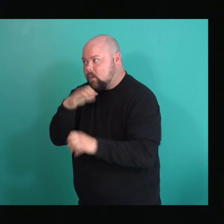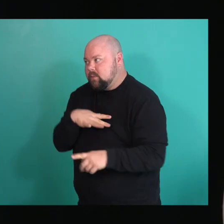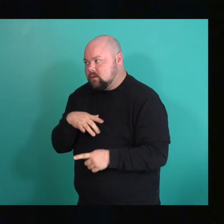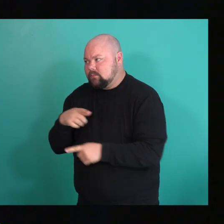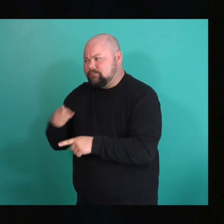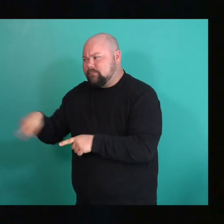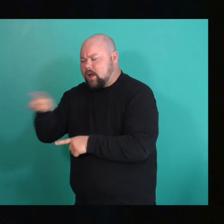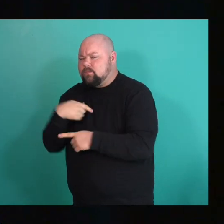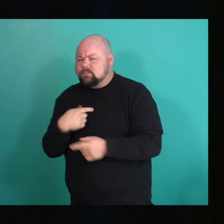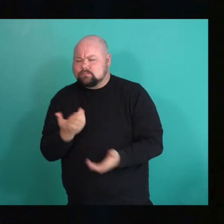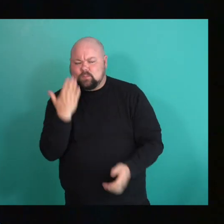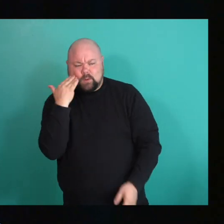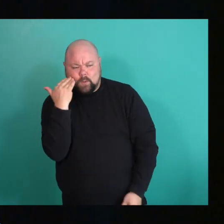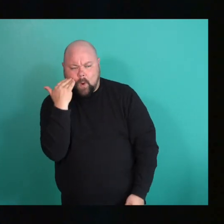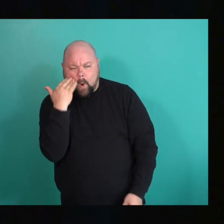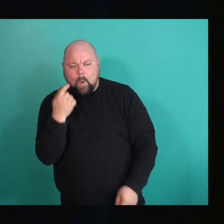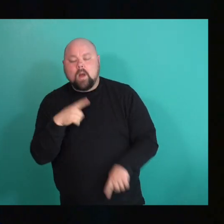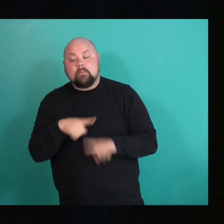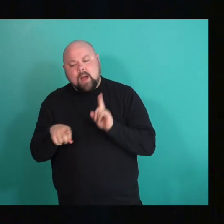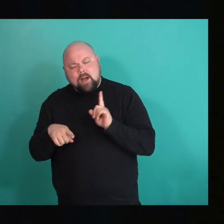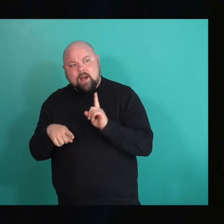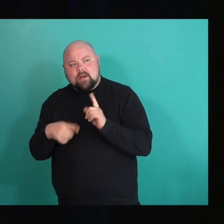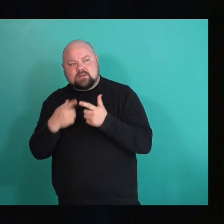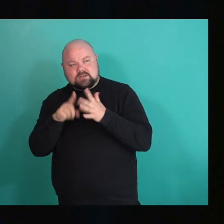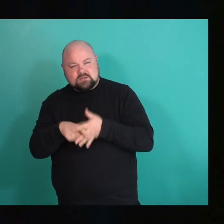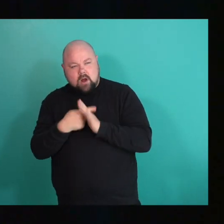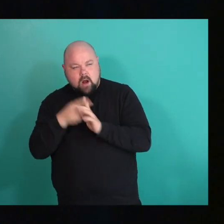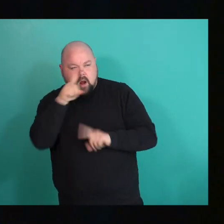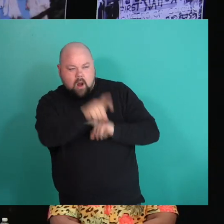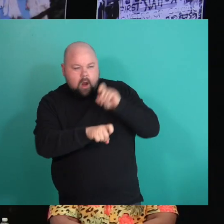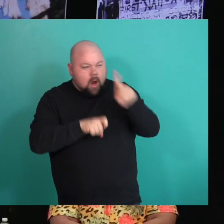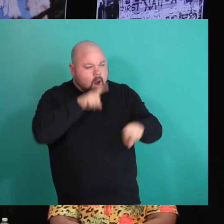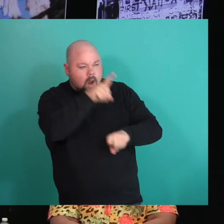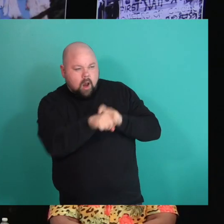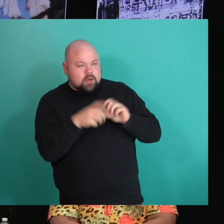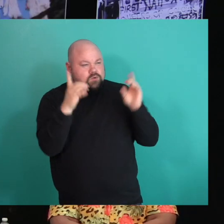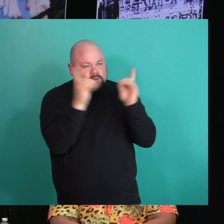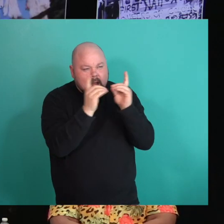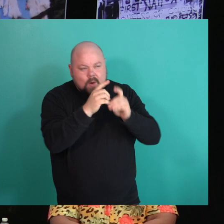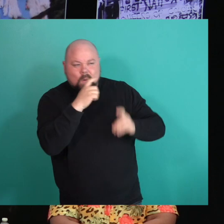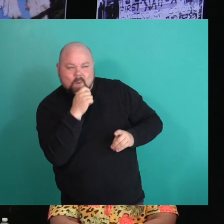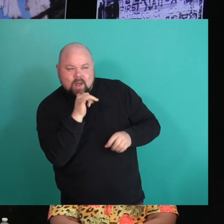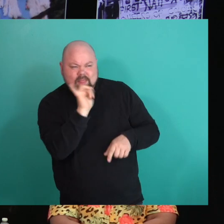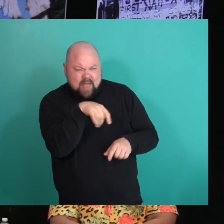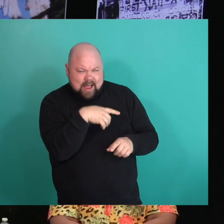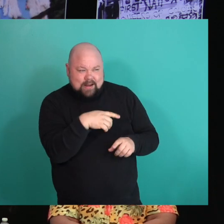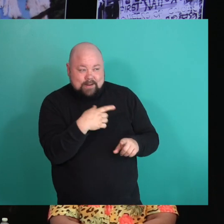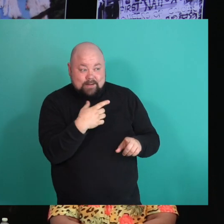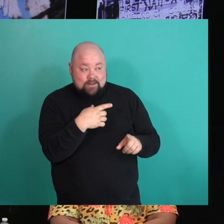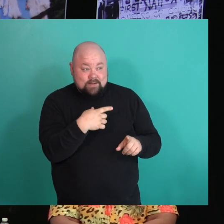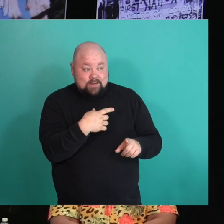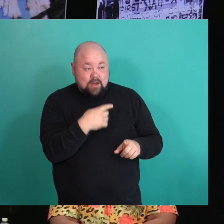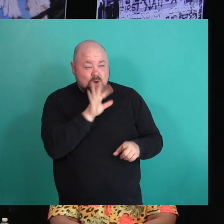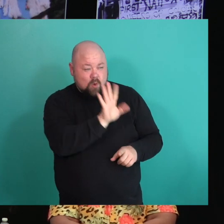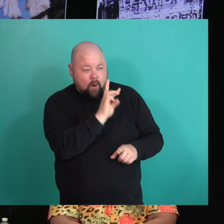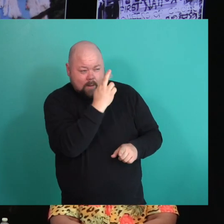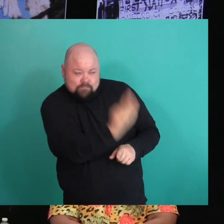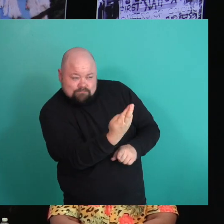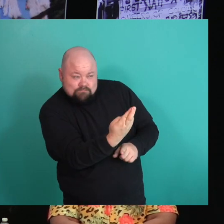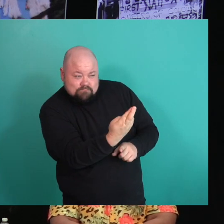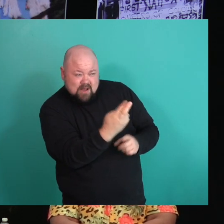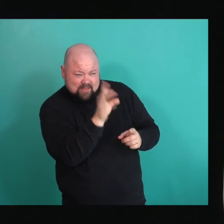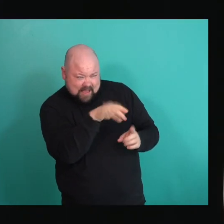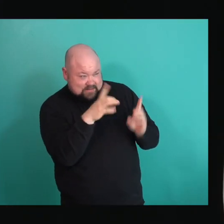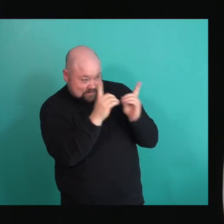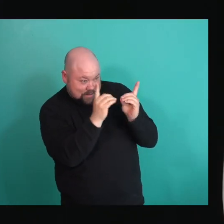it's fine. But then they start asking me all these questions. They're like, are you dating so-and-so? Like, are you with your best friend? And I'm like, no, we're not